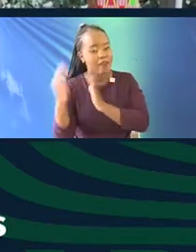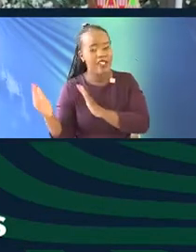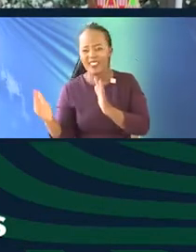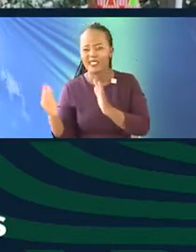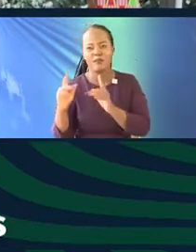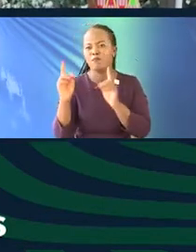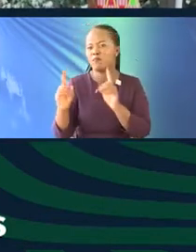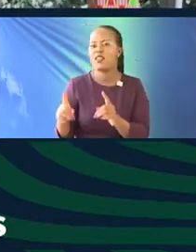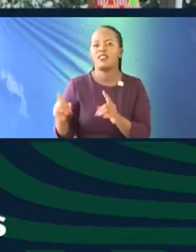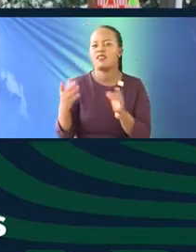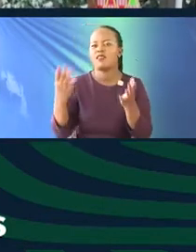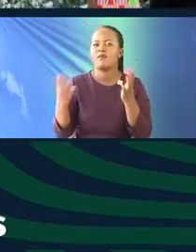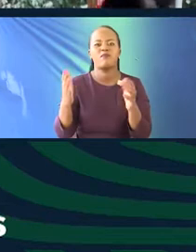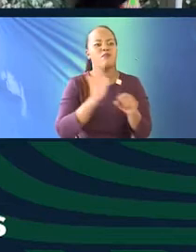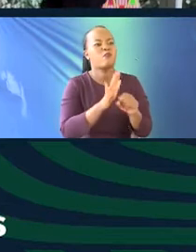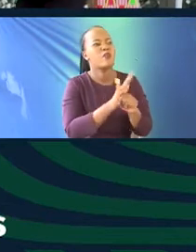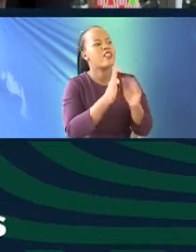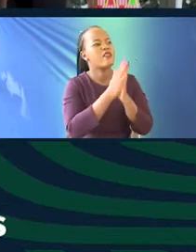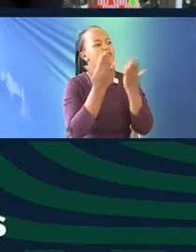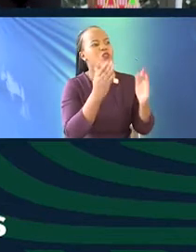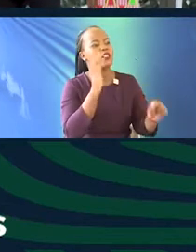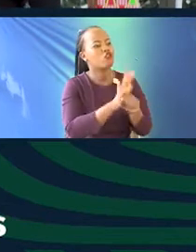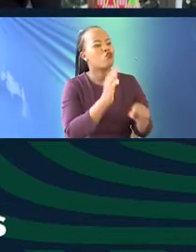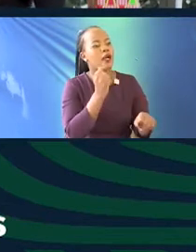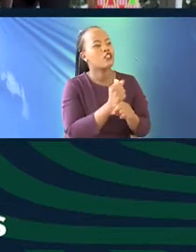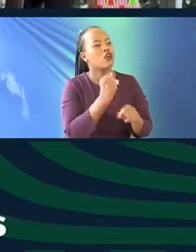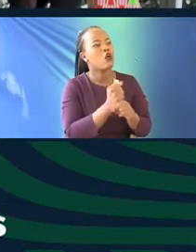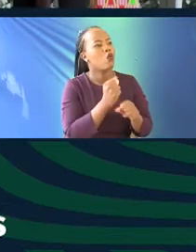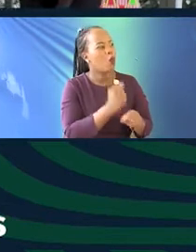longer necessarily a room, too many books, and too much work?